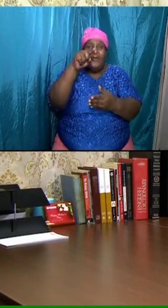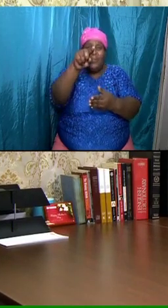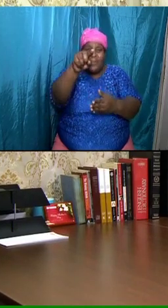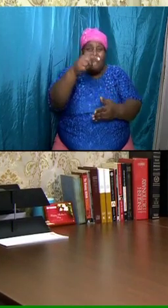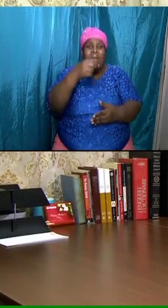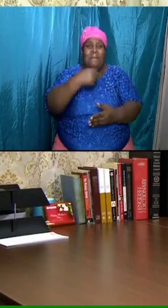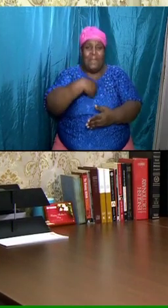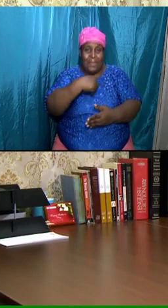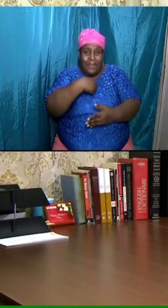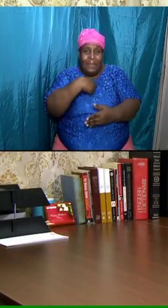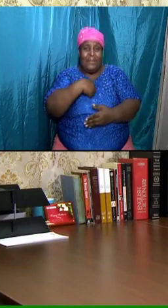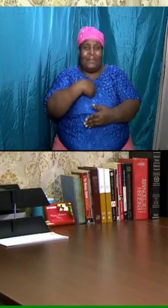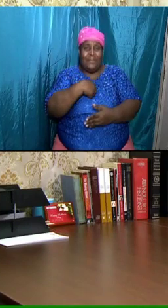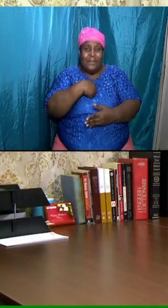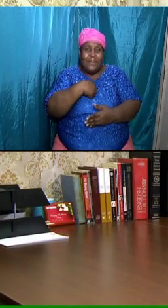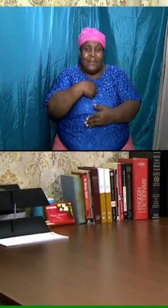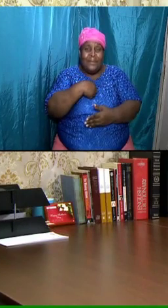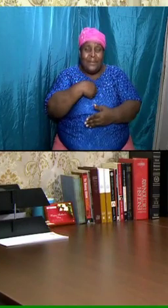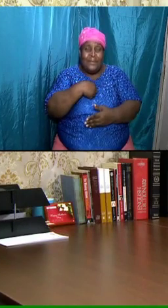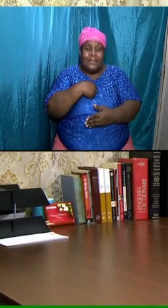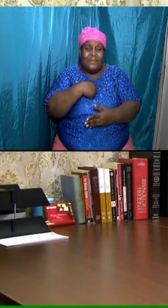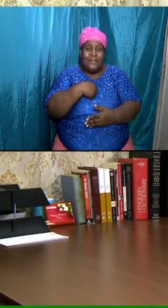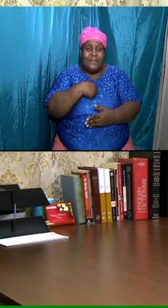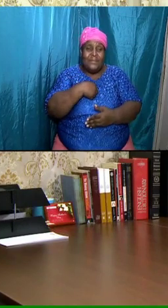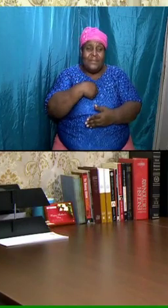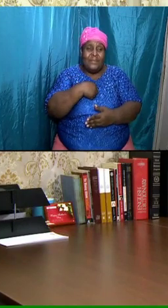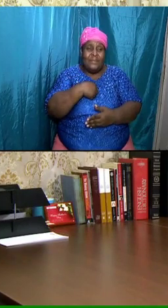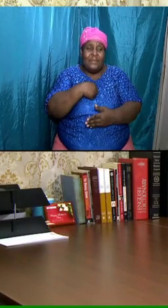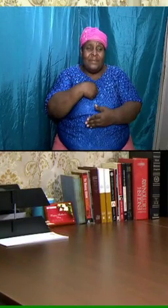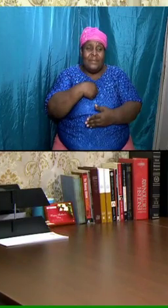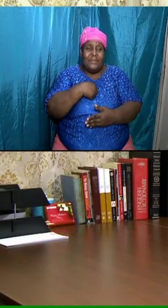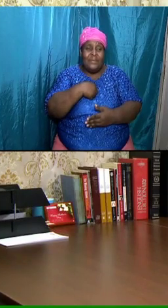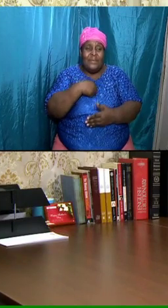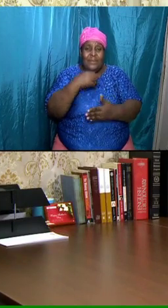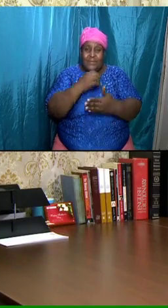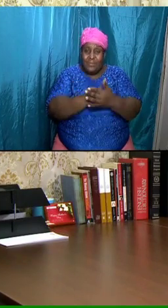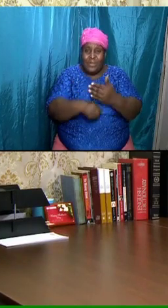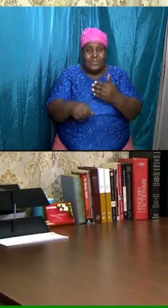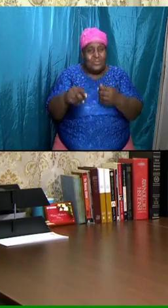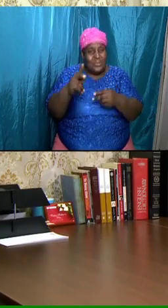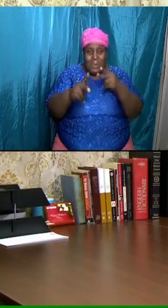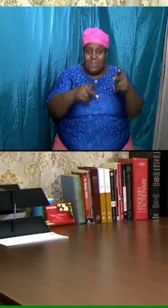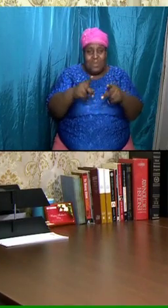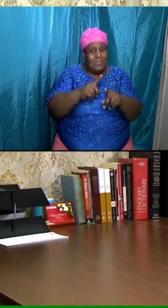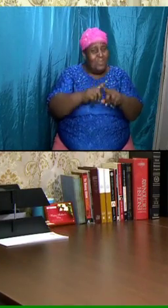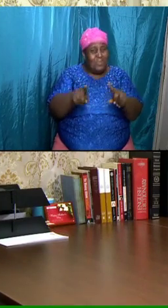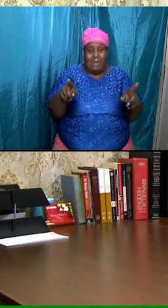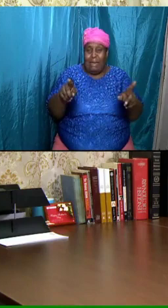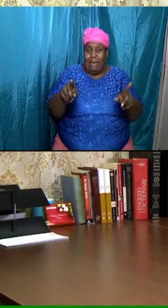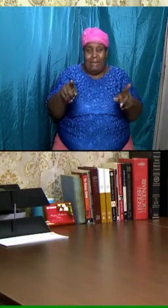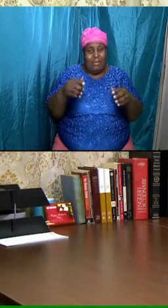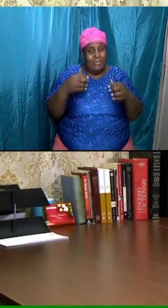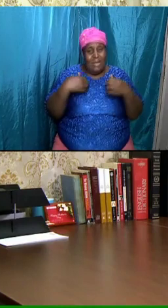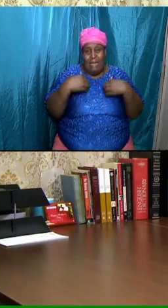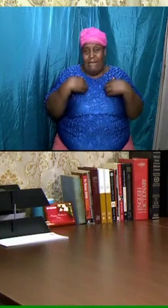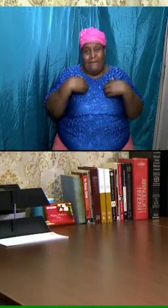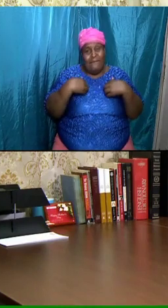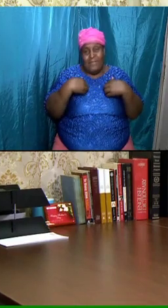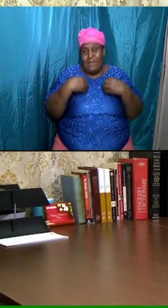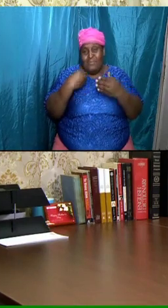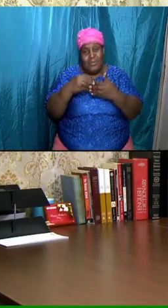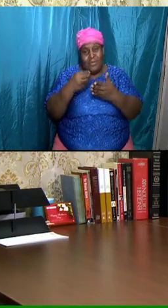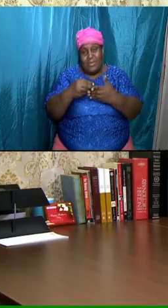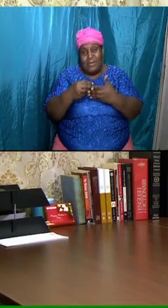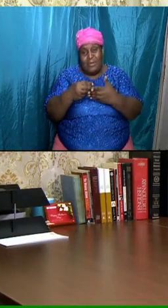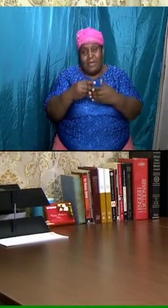did I say earlier on that sometimes it can't be afforded because it is costly well he paid the price